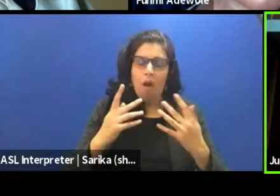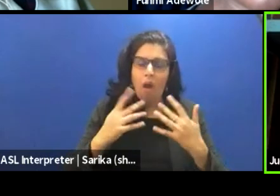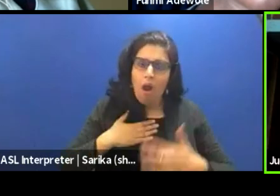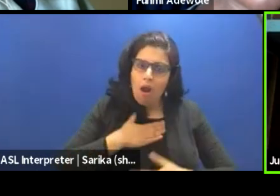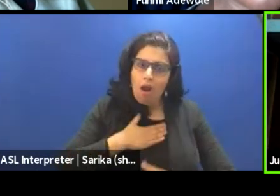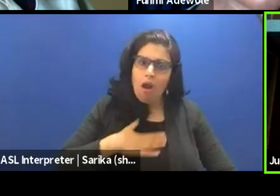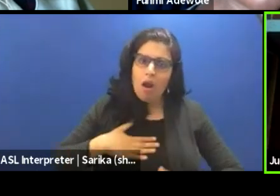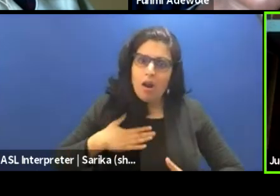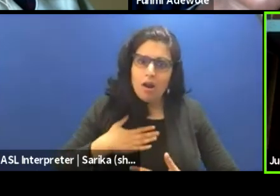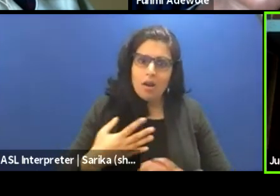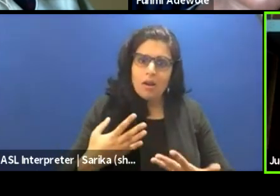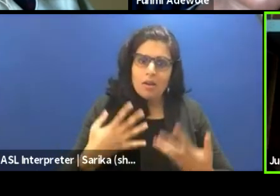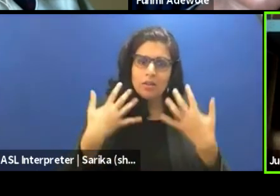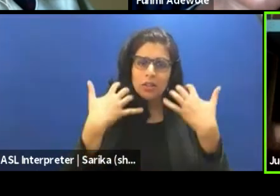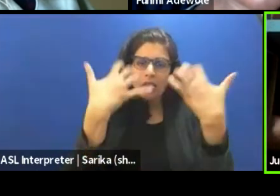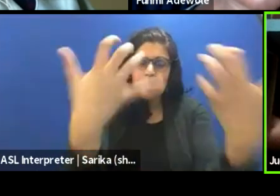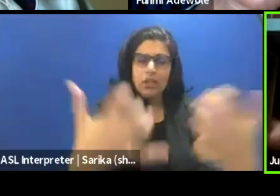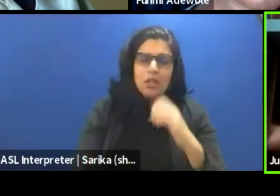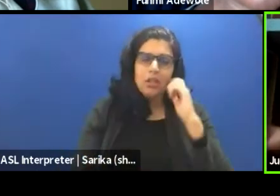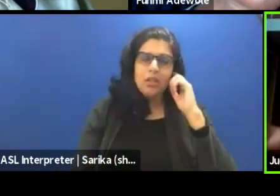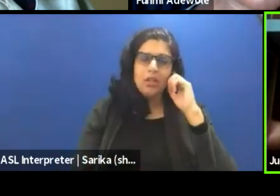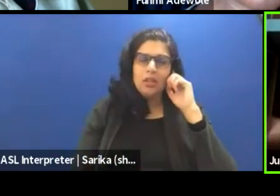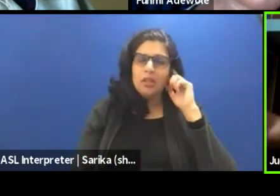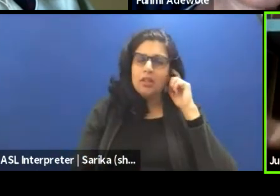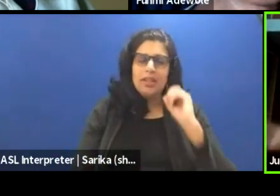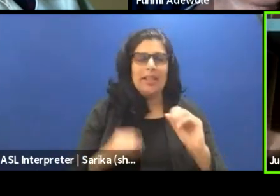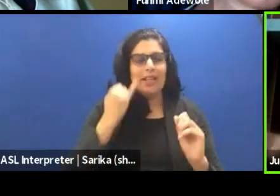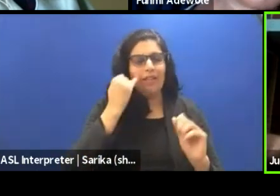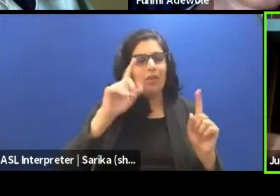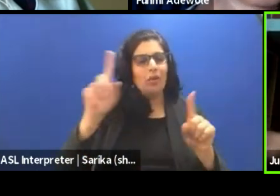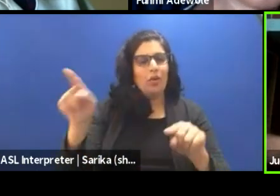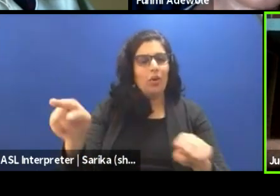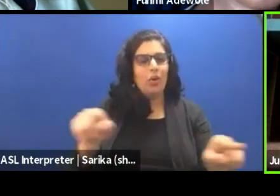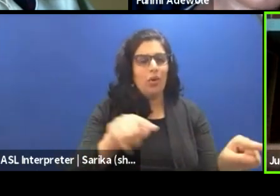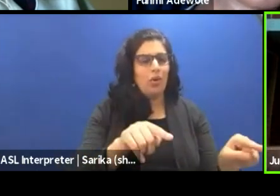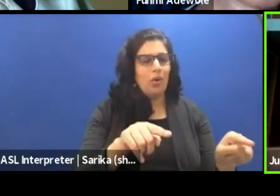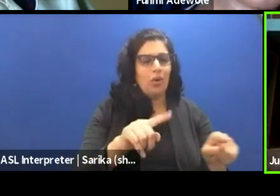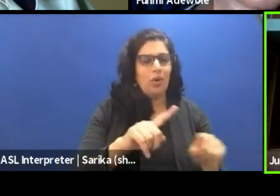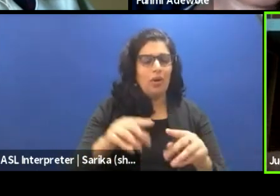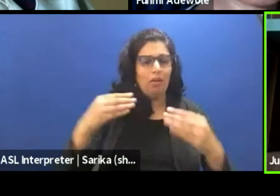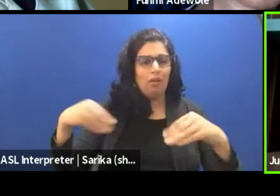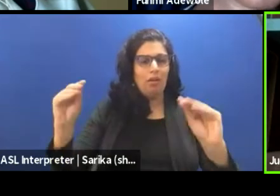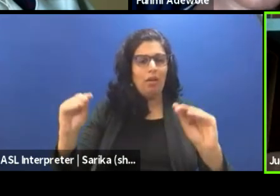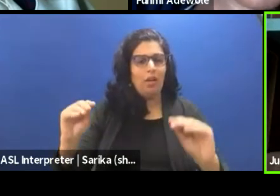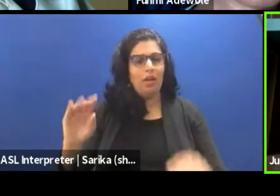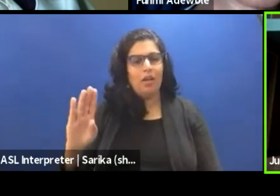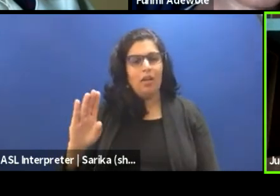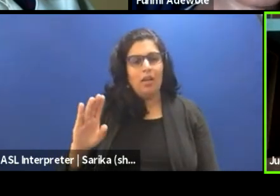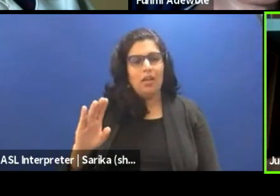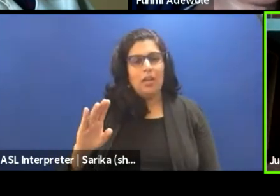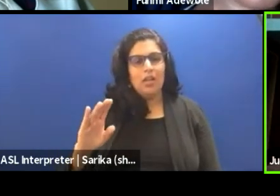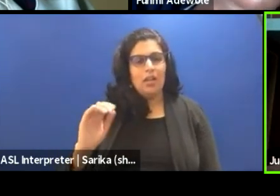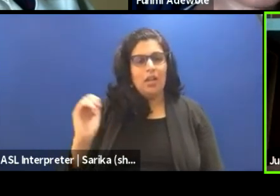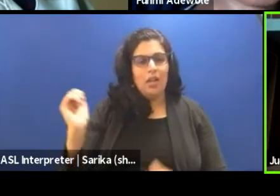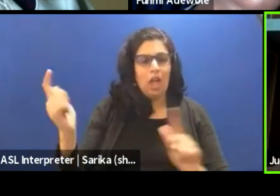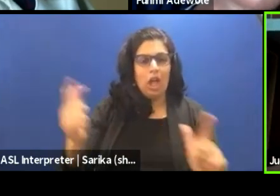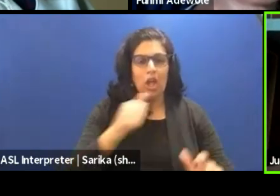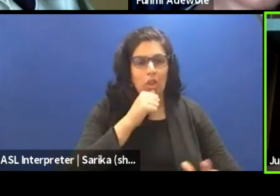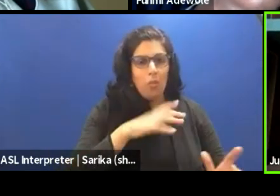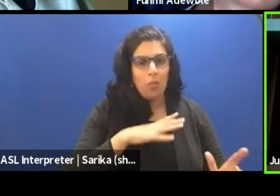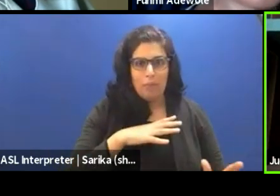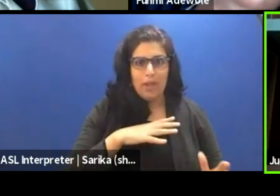Jude, how can you? I said, no, no. If you go to the villages, if you go to Beno Republic, to the markets in Beno Republic, all the women are topless.